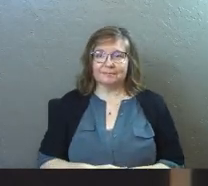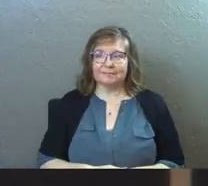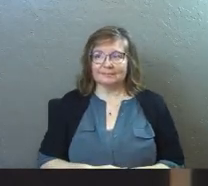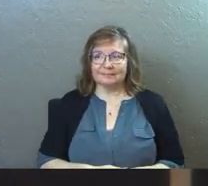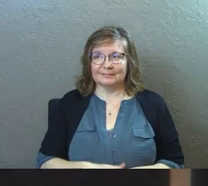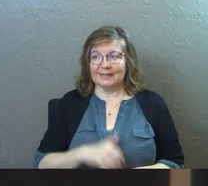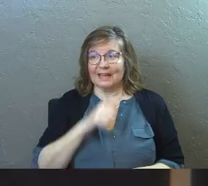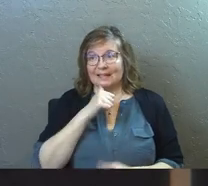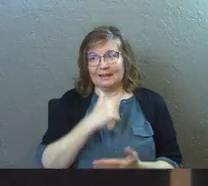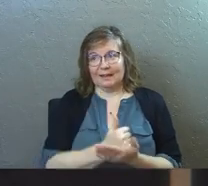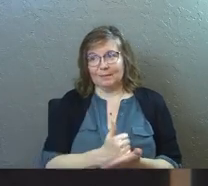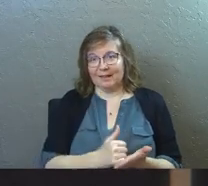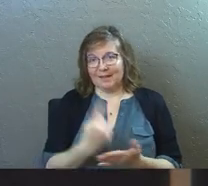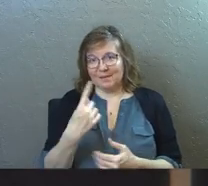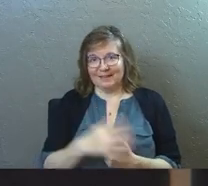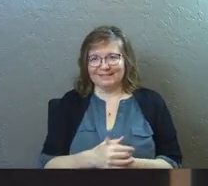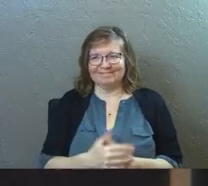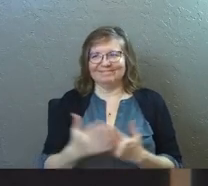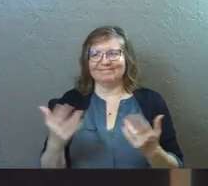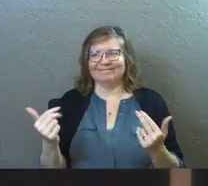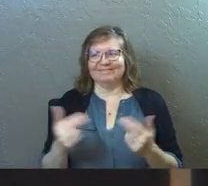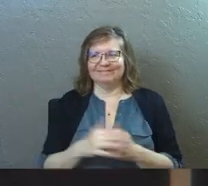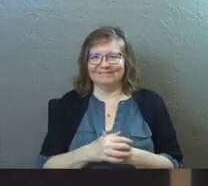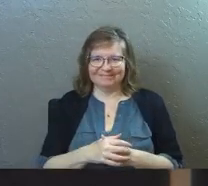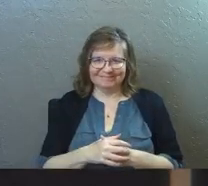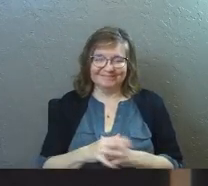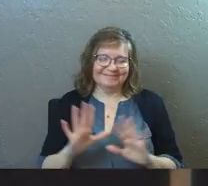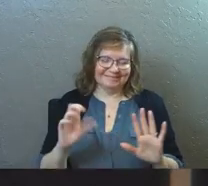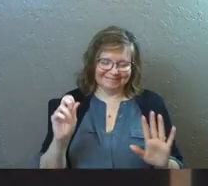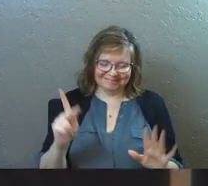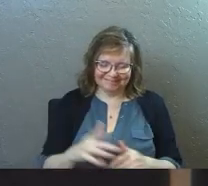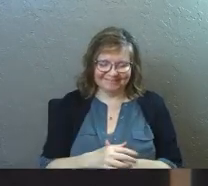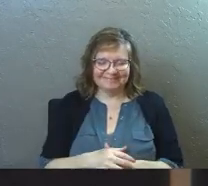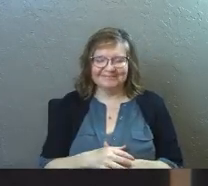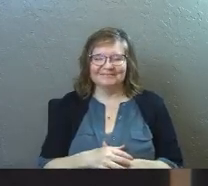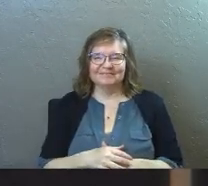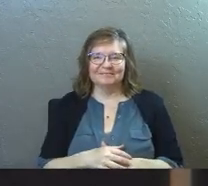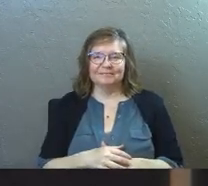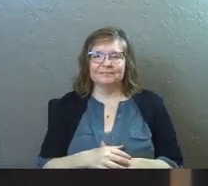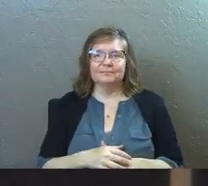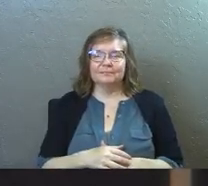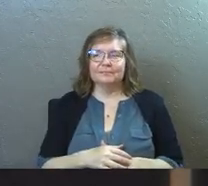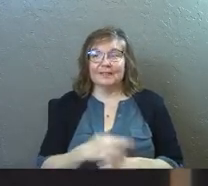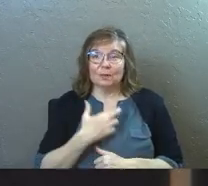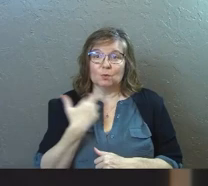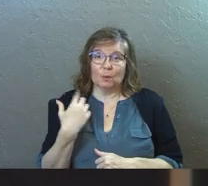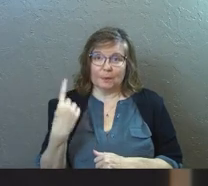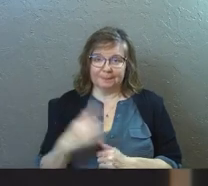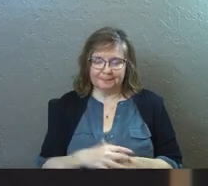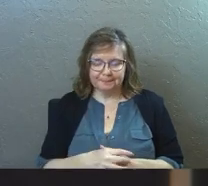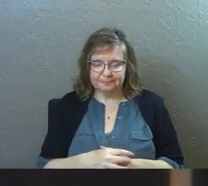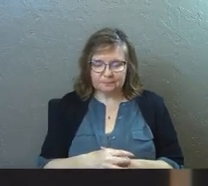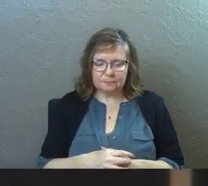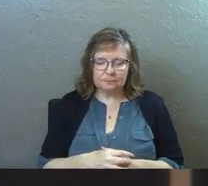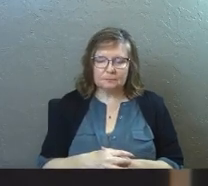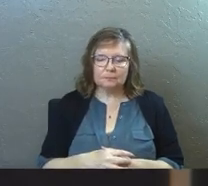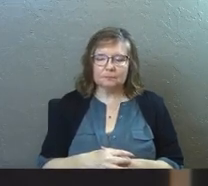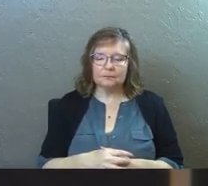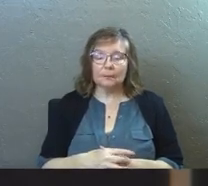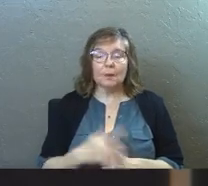I didn't get an amen on that one. It's okay. It was a risky one. Um,